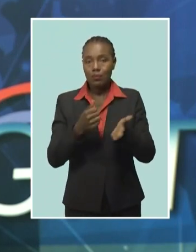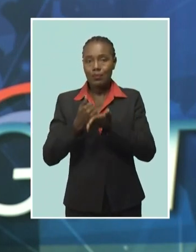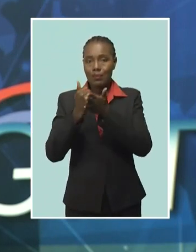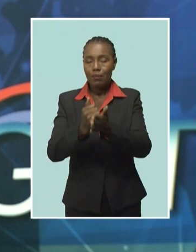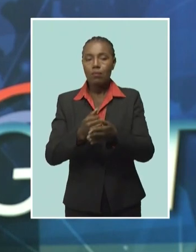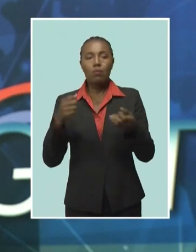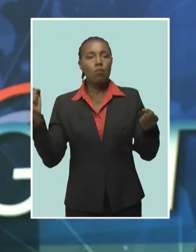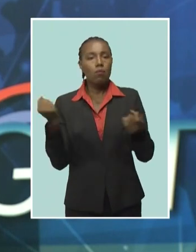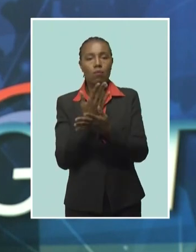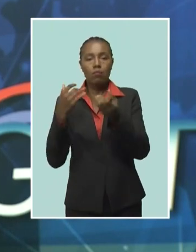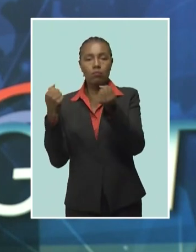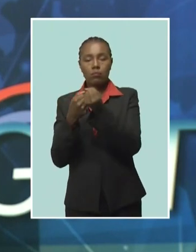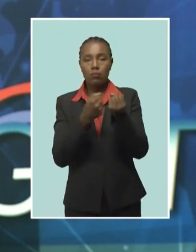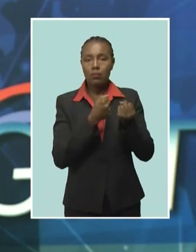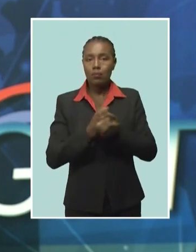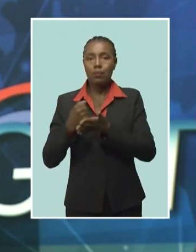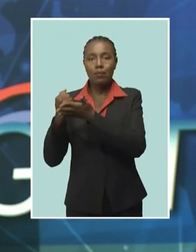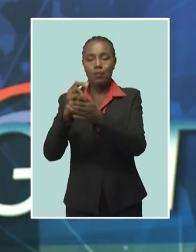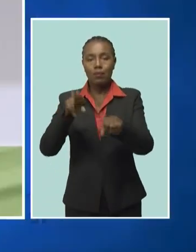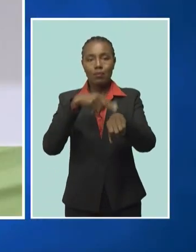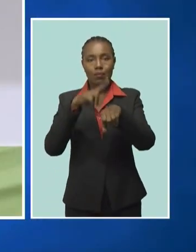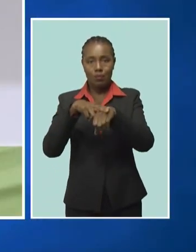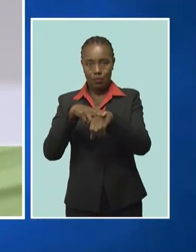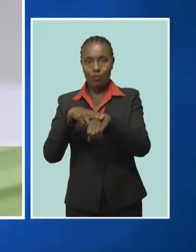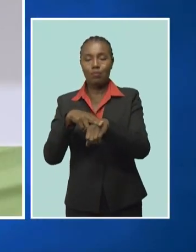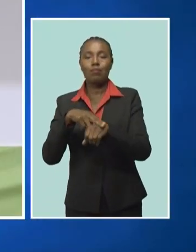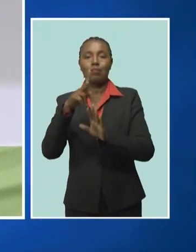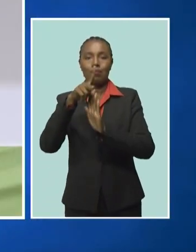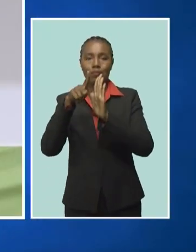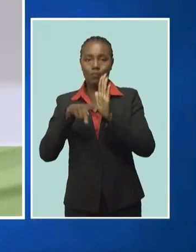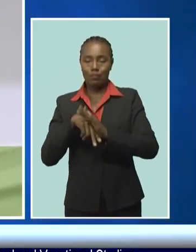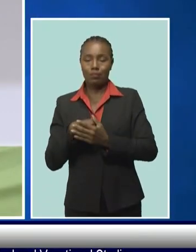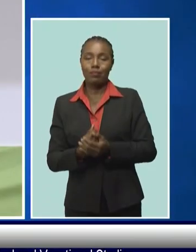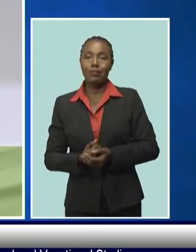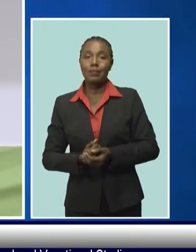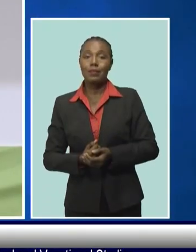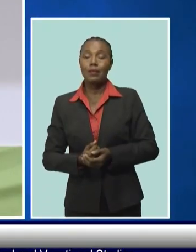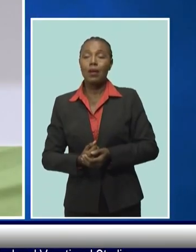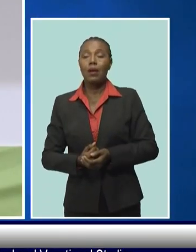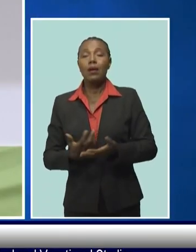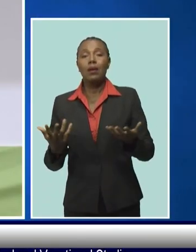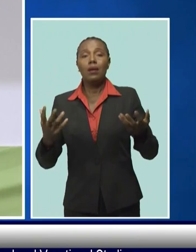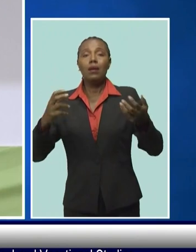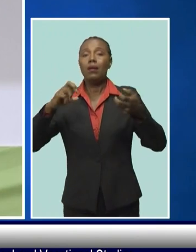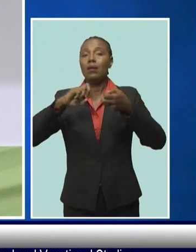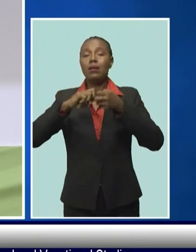compliance with the nutrition policy. Our problem is with the students